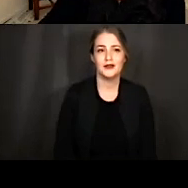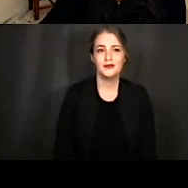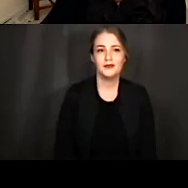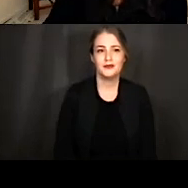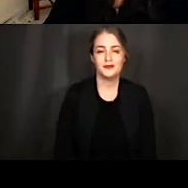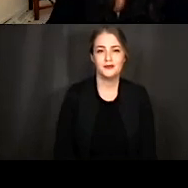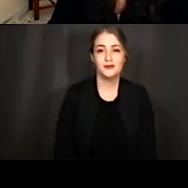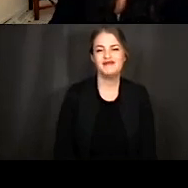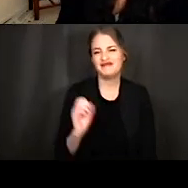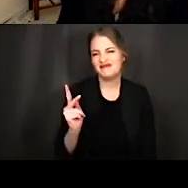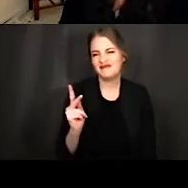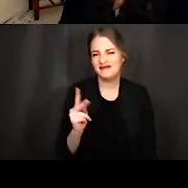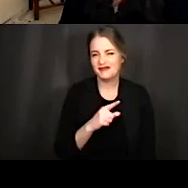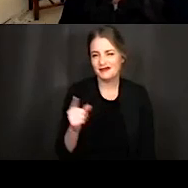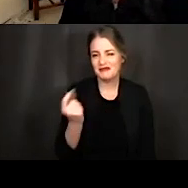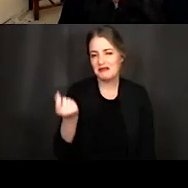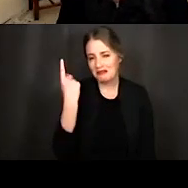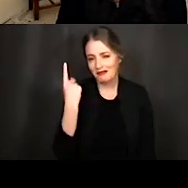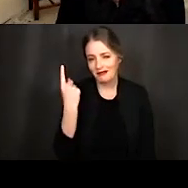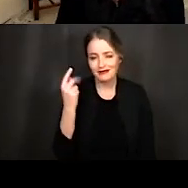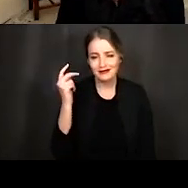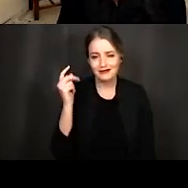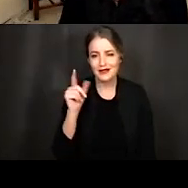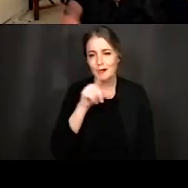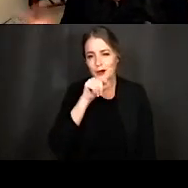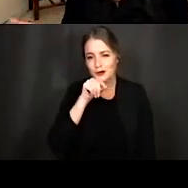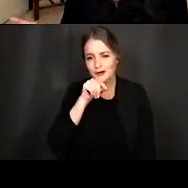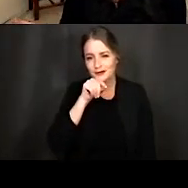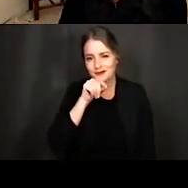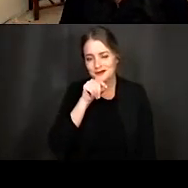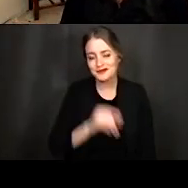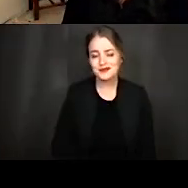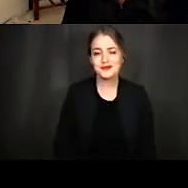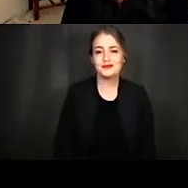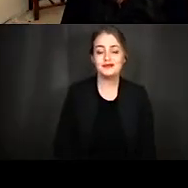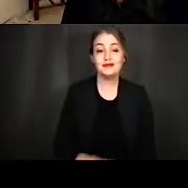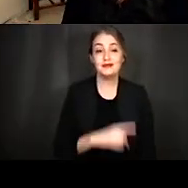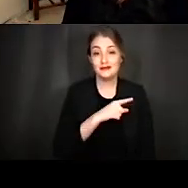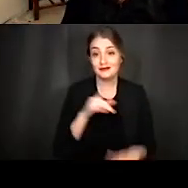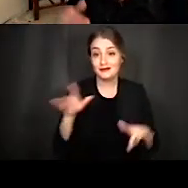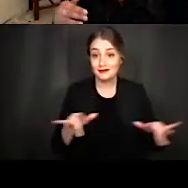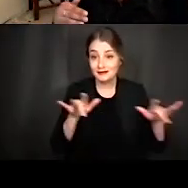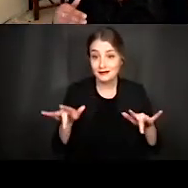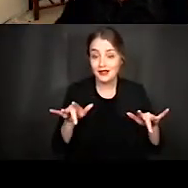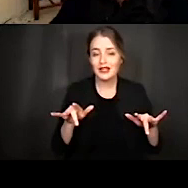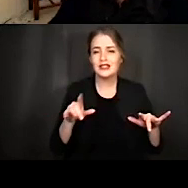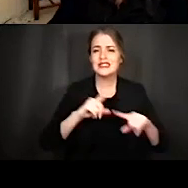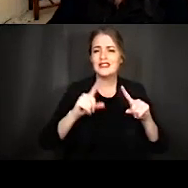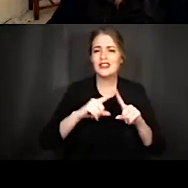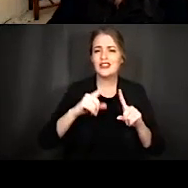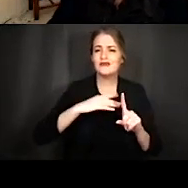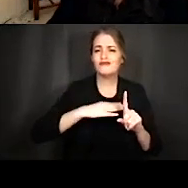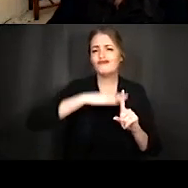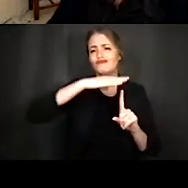Okay, so I think we all get the idea here. So over the course of this recording, we heard fluctuations in